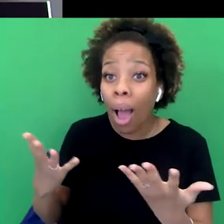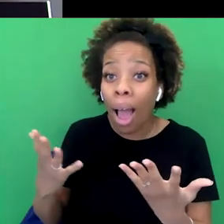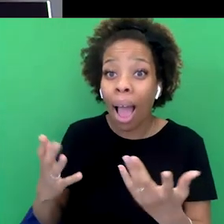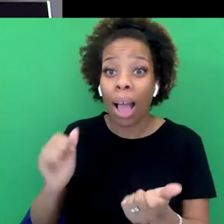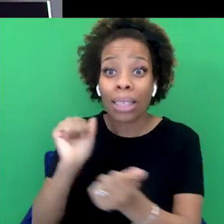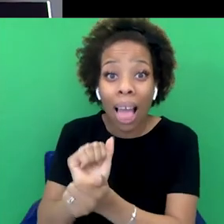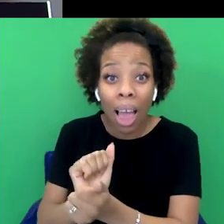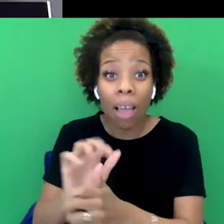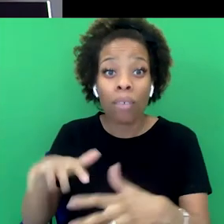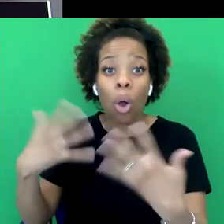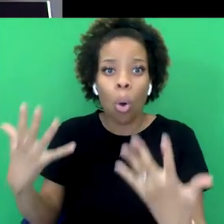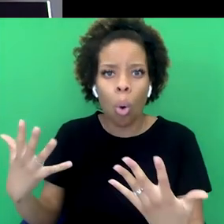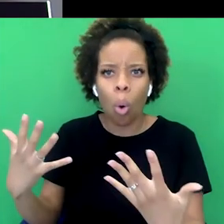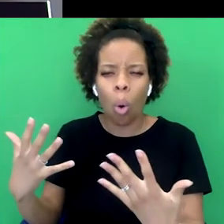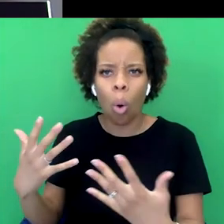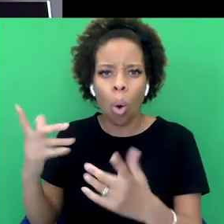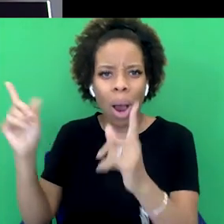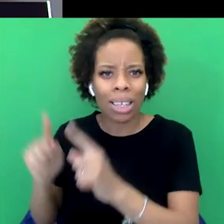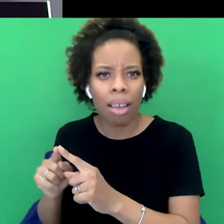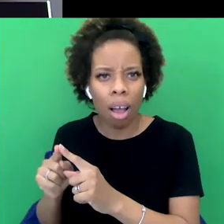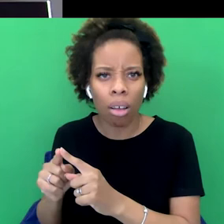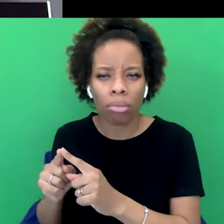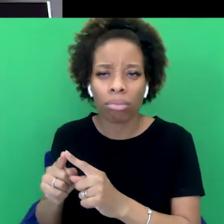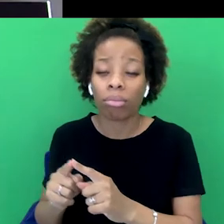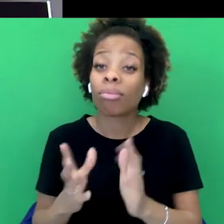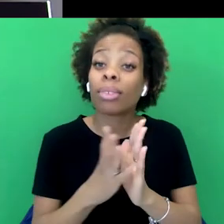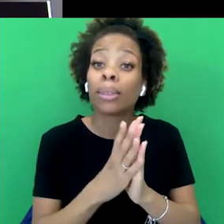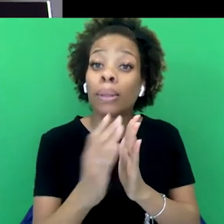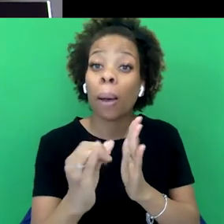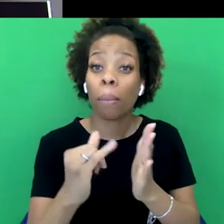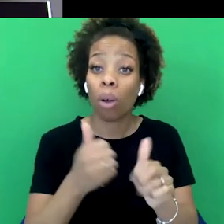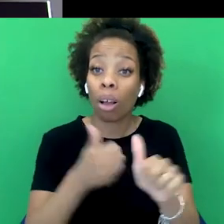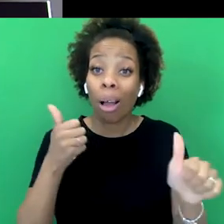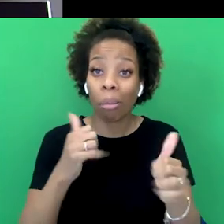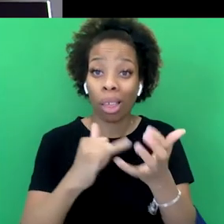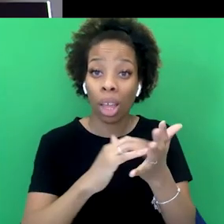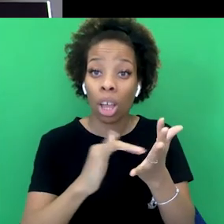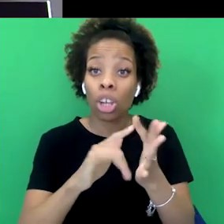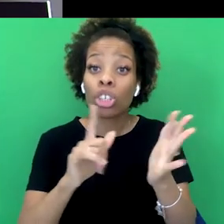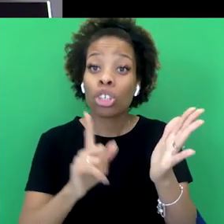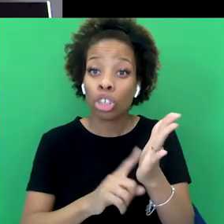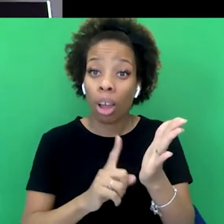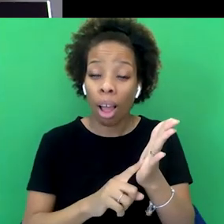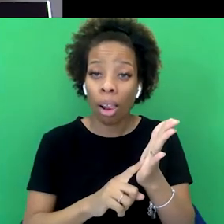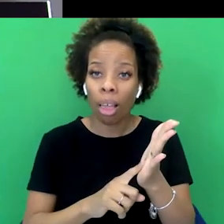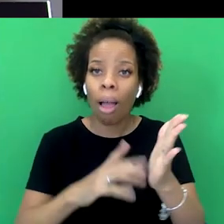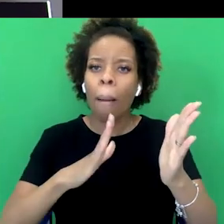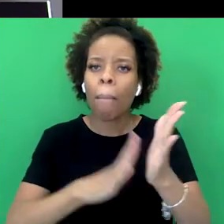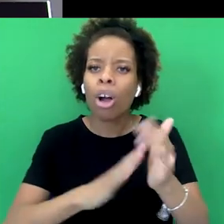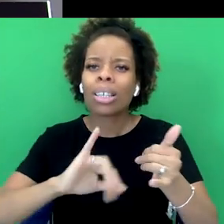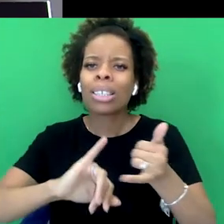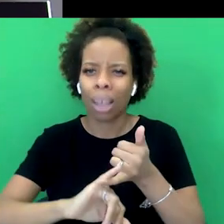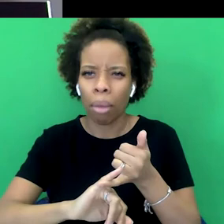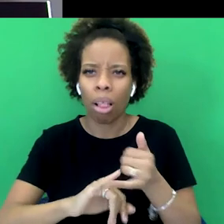trace it with certain companies. So Shell, for instance, you know, that began, was began by a guy called Marcus Samuel, who was